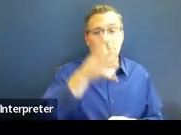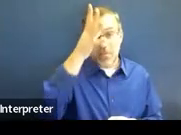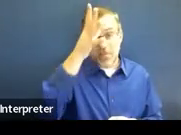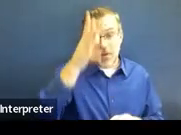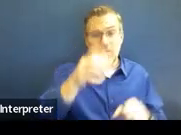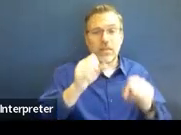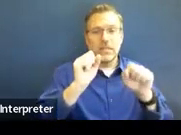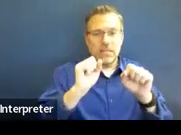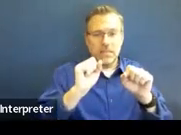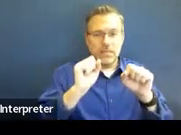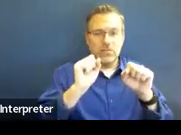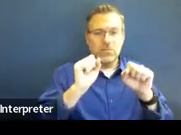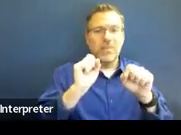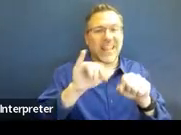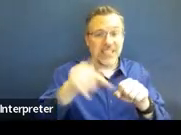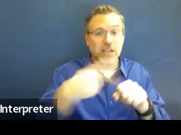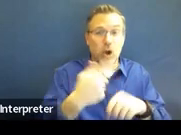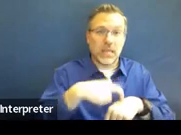an initial.